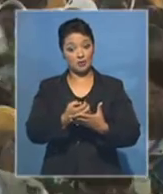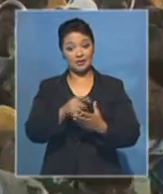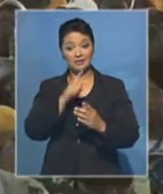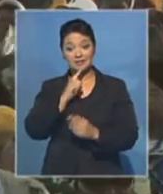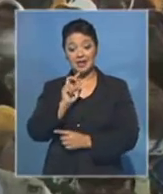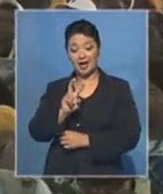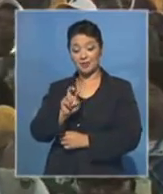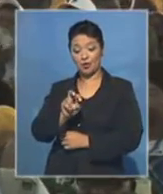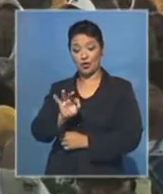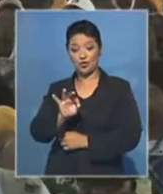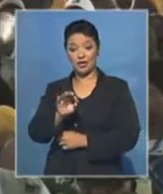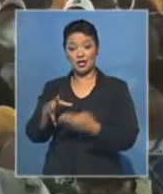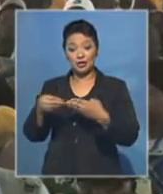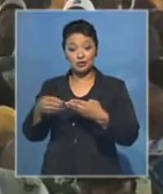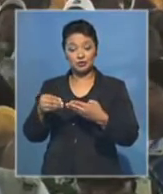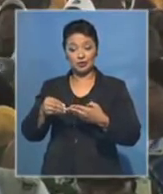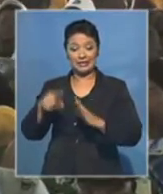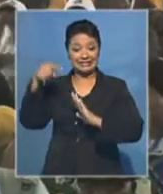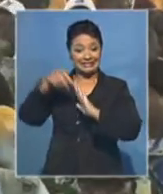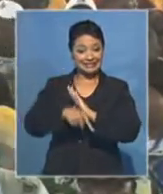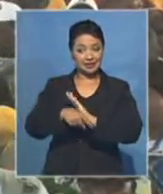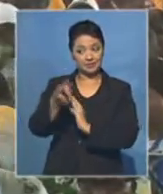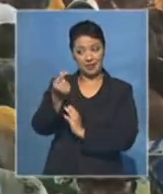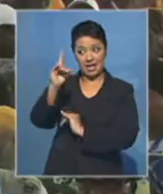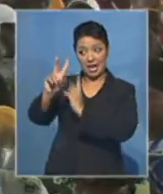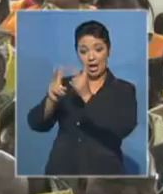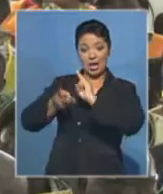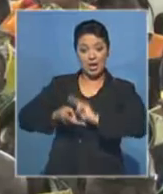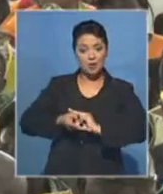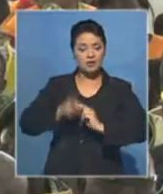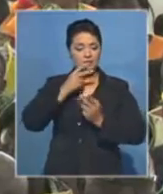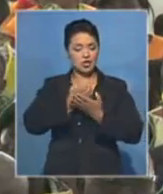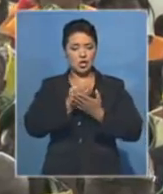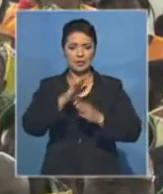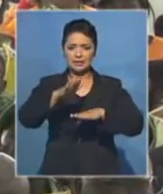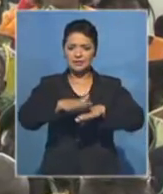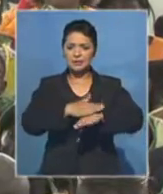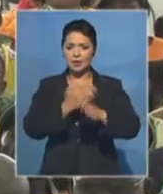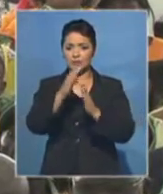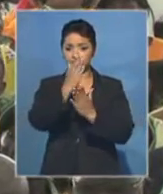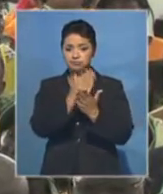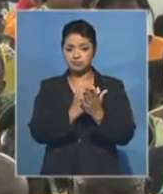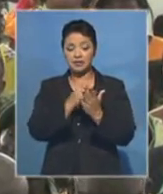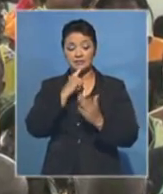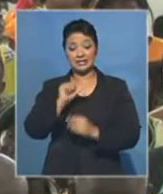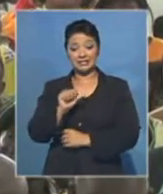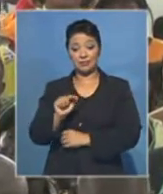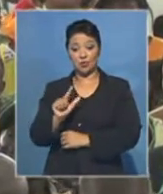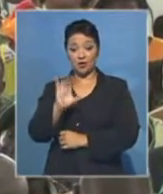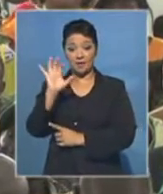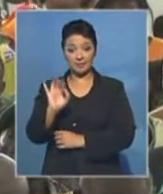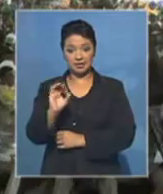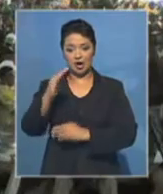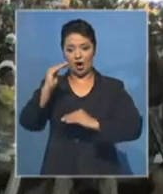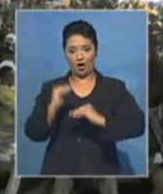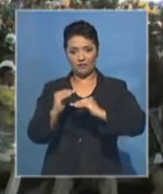billion in debt and hamstrung by slow economic growth. The forecast growth rate had to be halved from the initial 6.1%